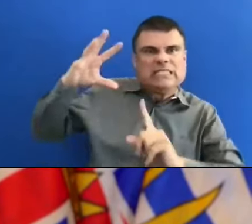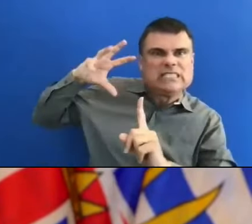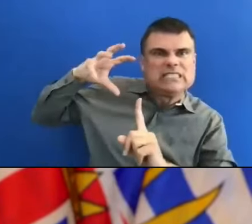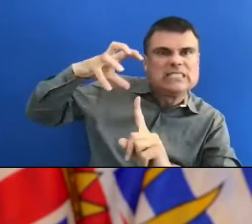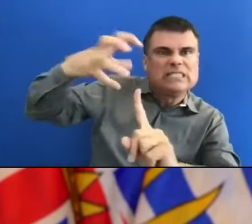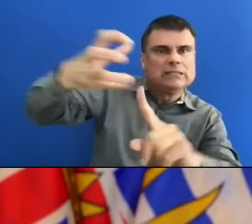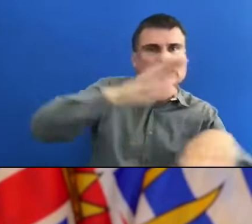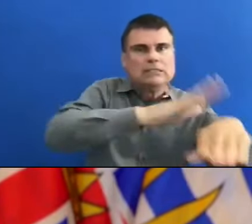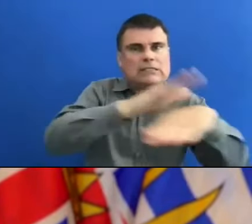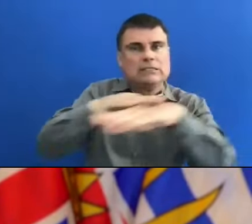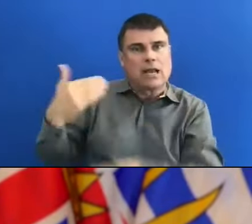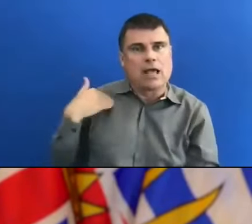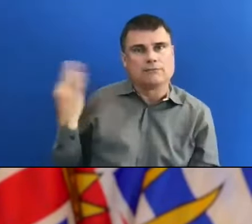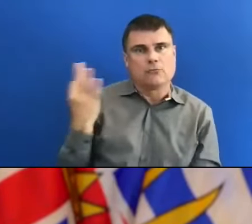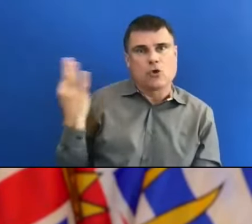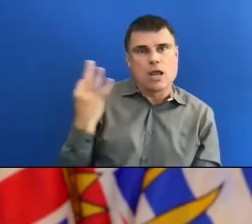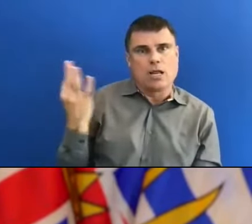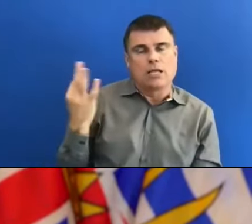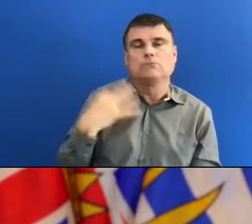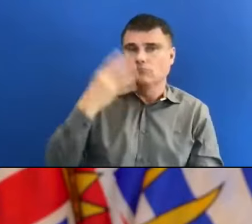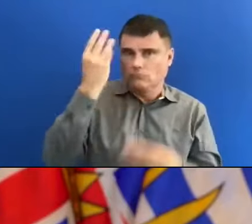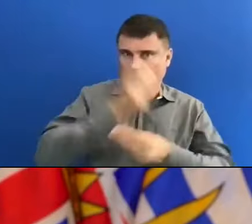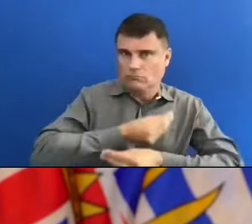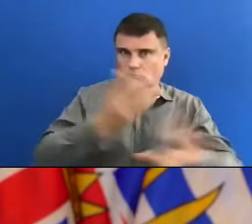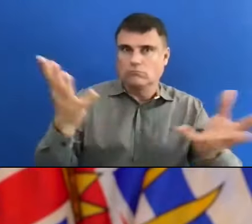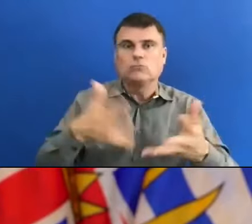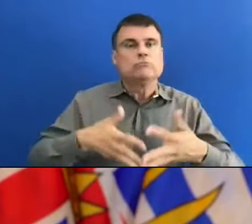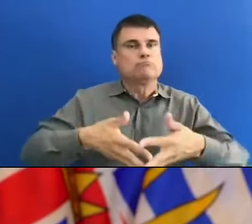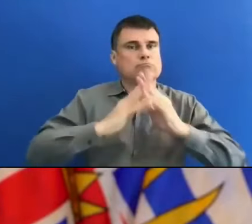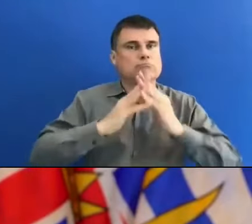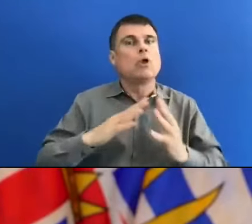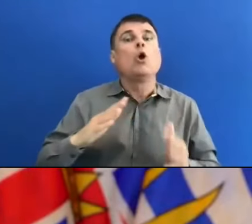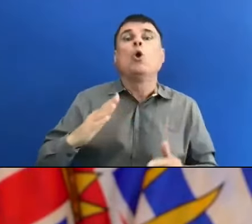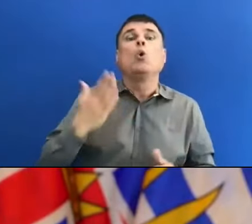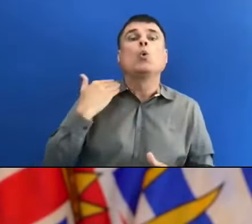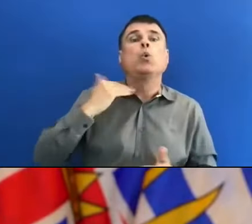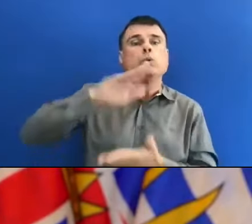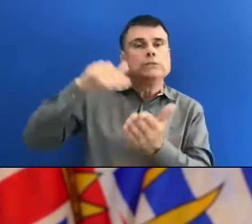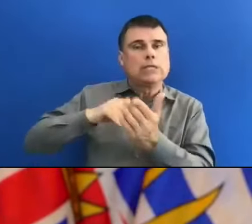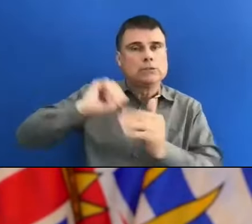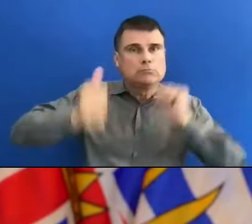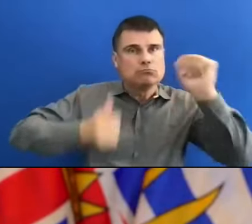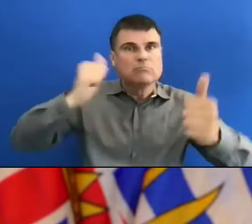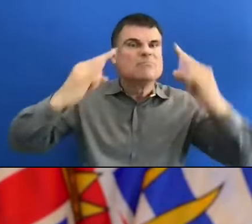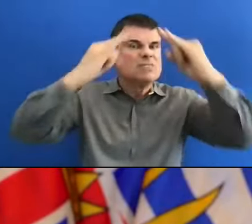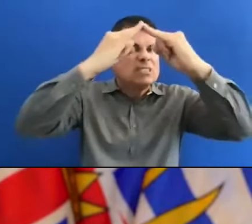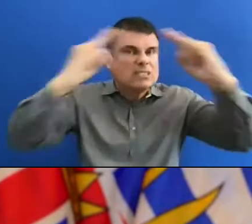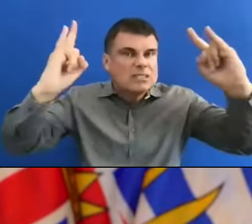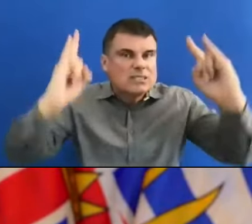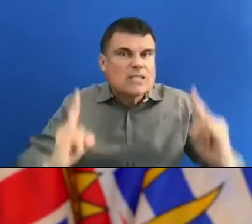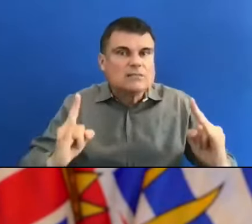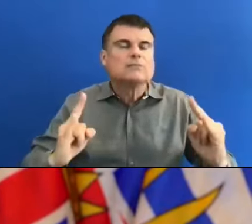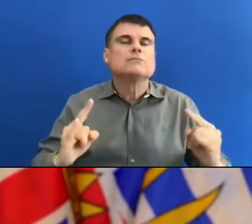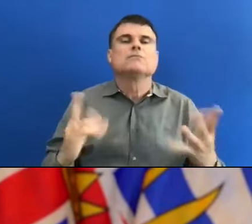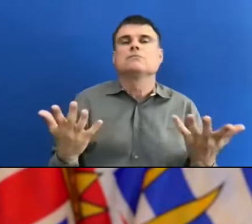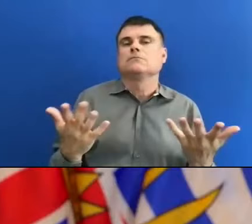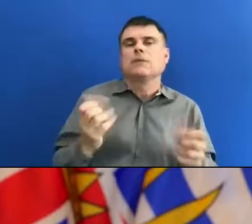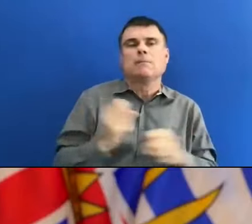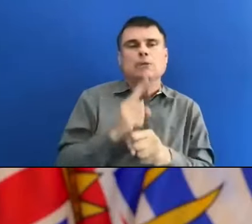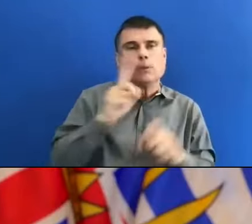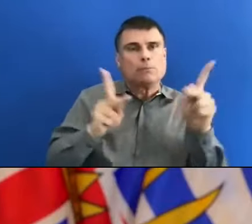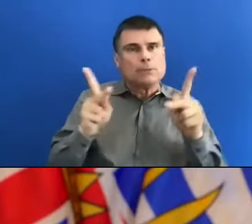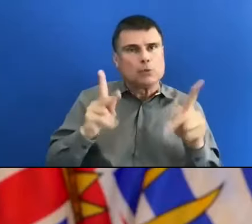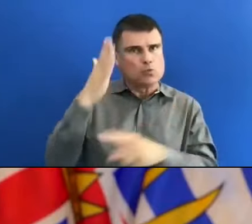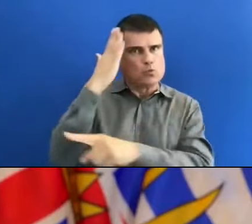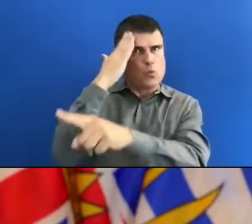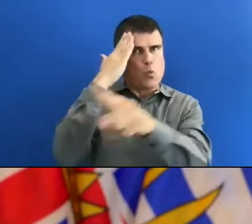to make sure that we had cooling centres open and that we were putting the message out to people about the things they needed to